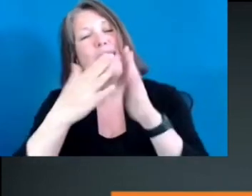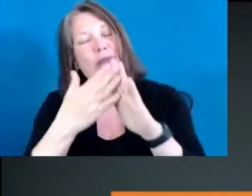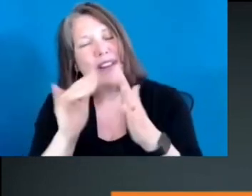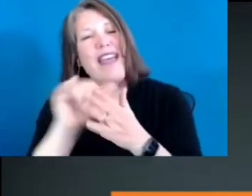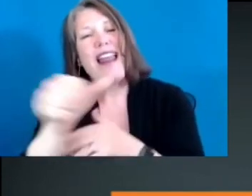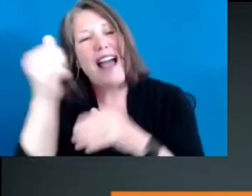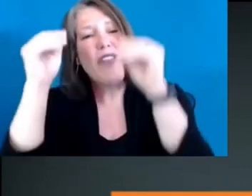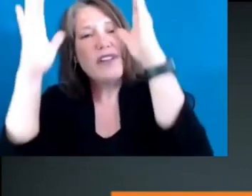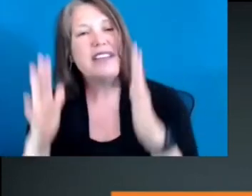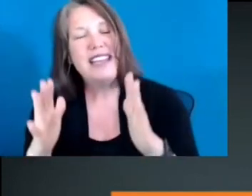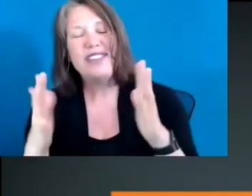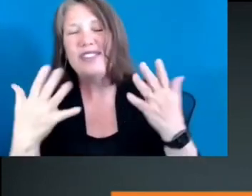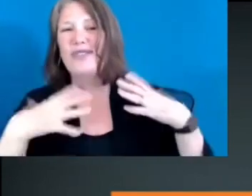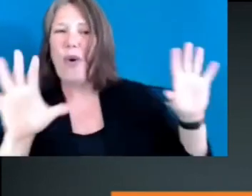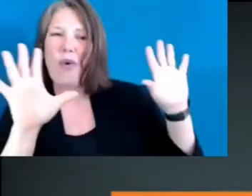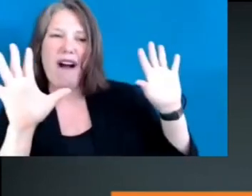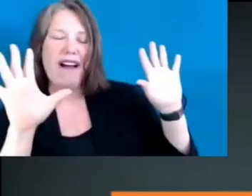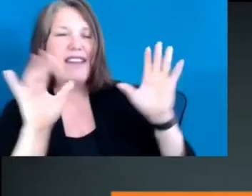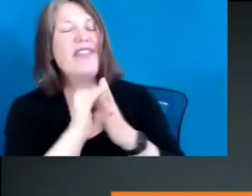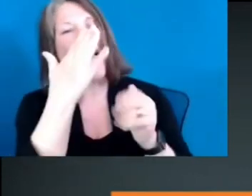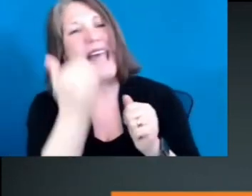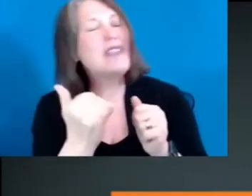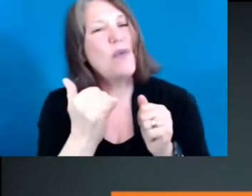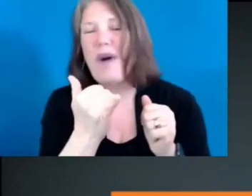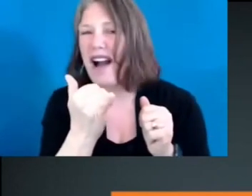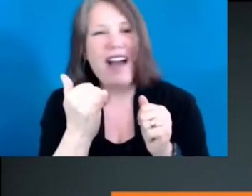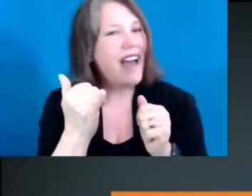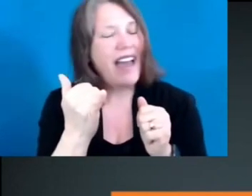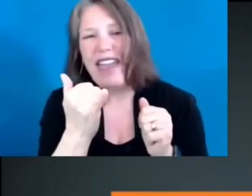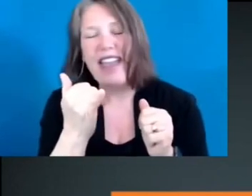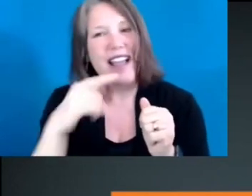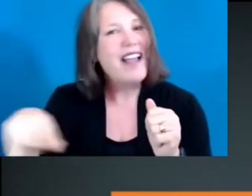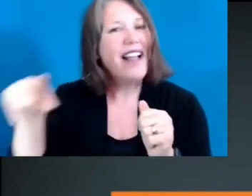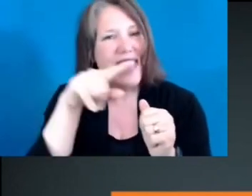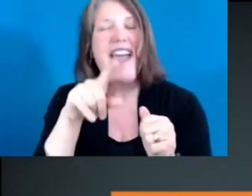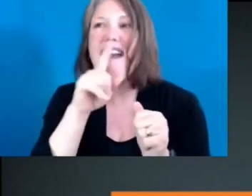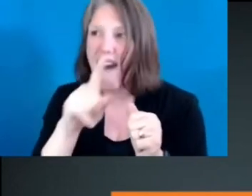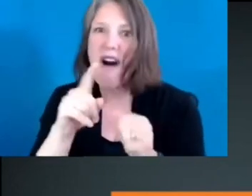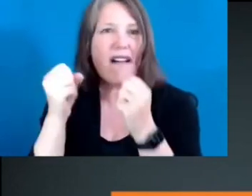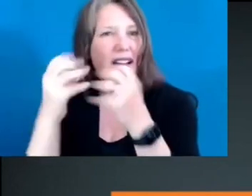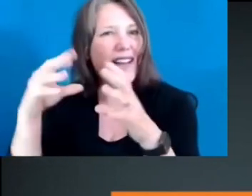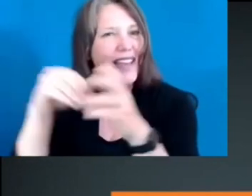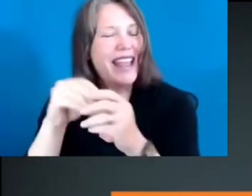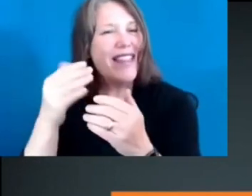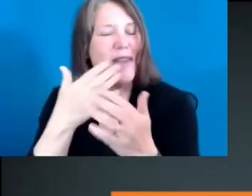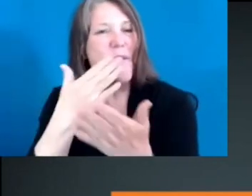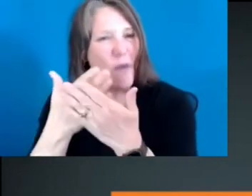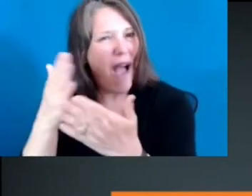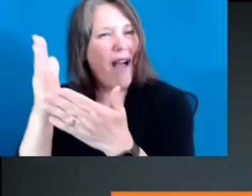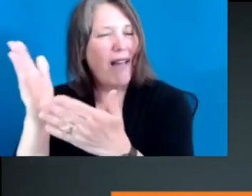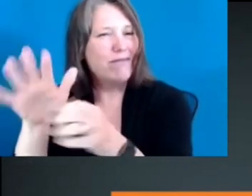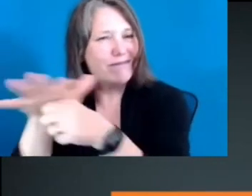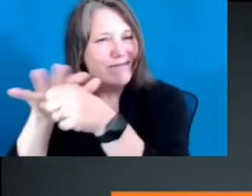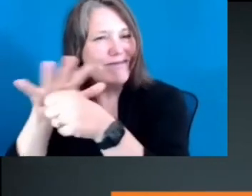in the well-resourced parts of Minneapolis. And then invest in the school communities in terms of the wraparound and things of that nature.